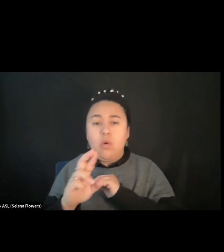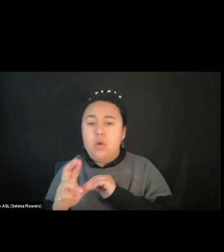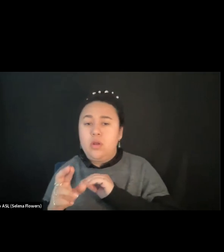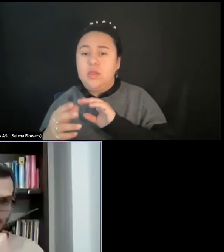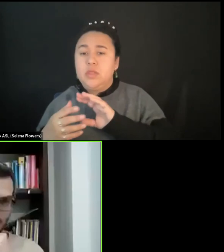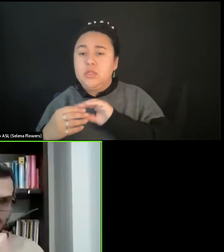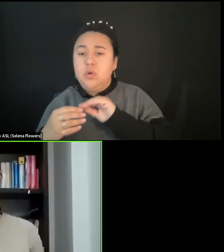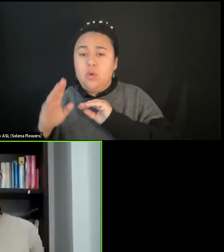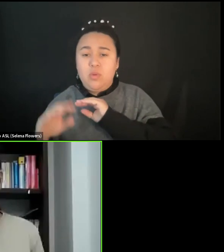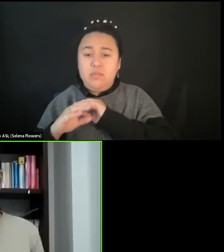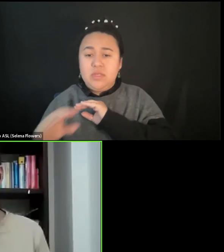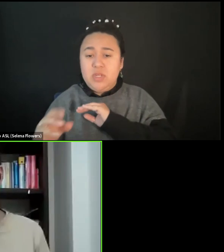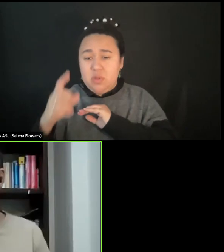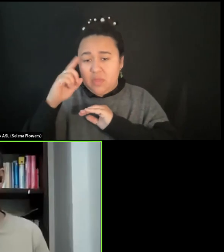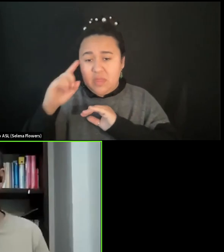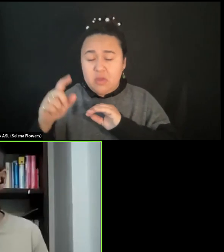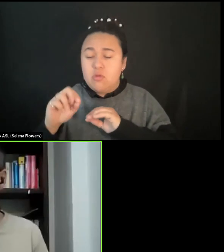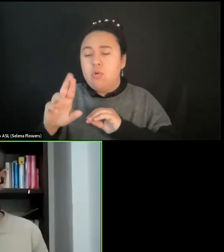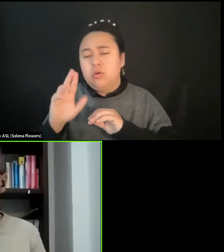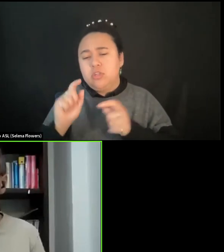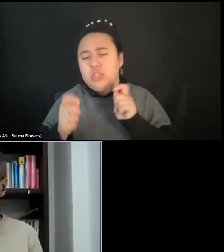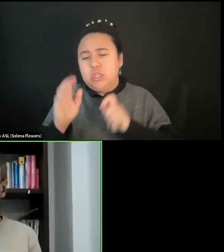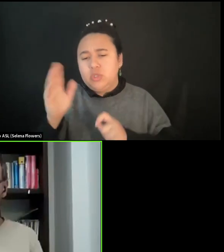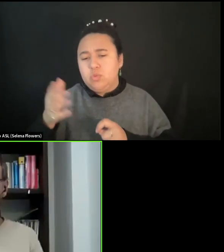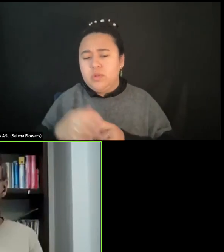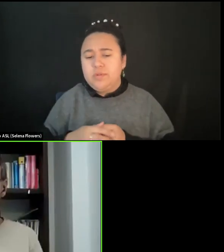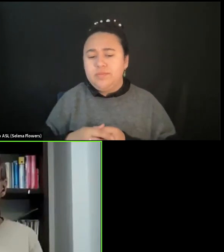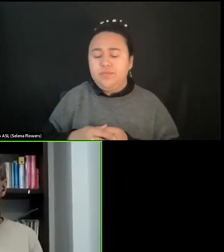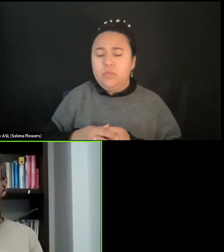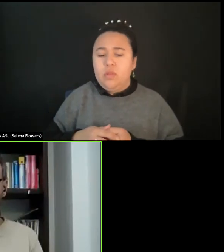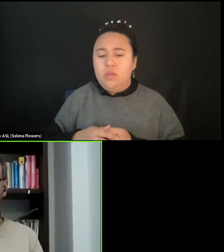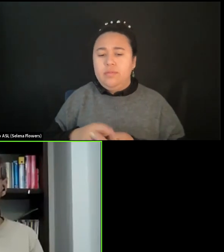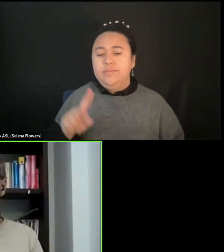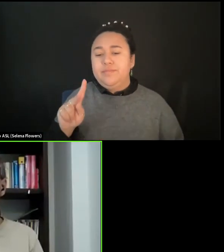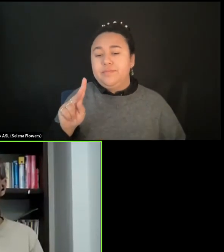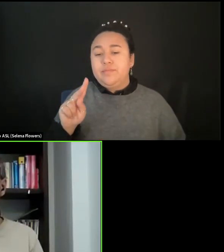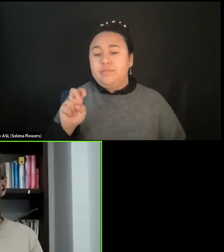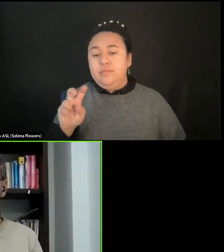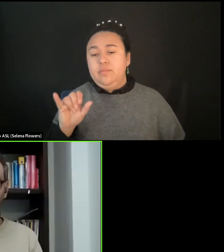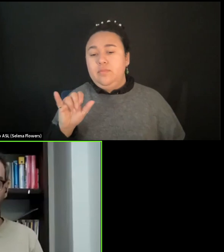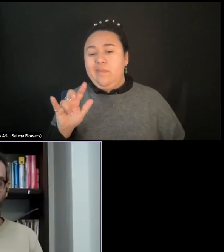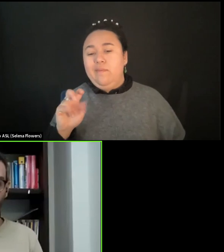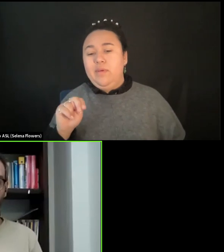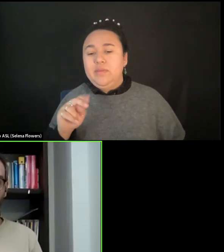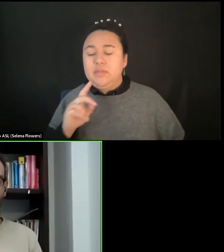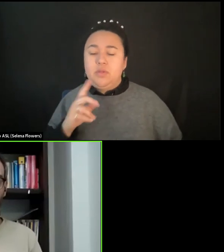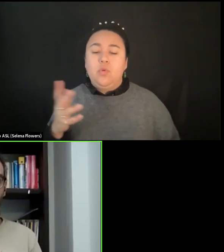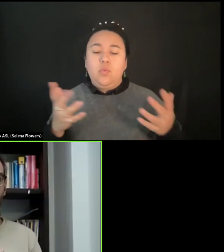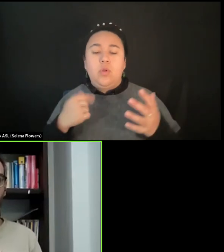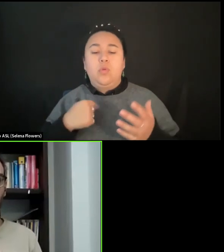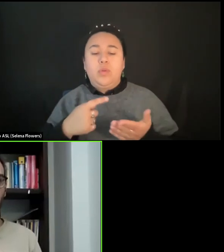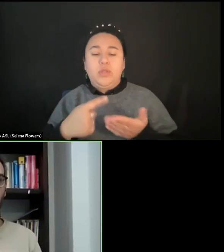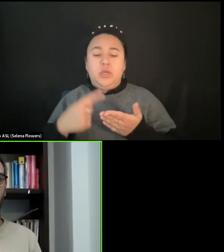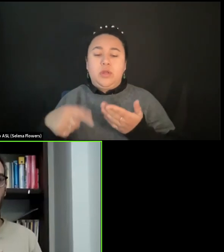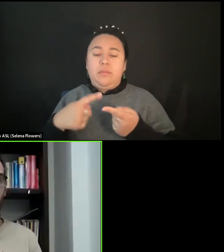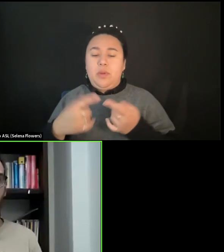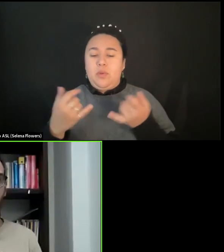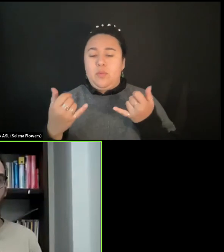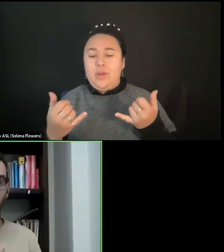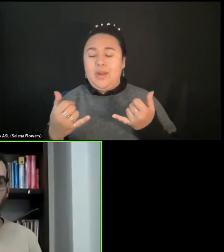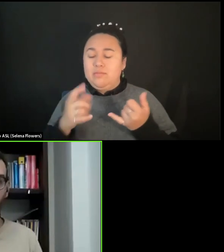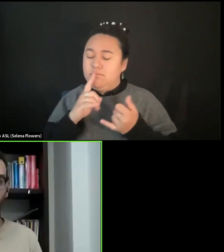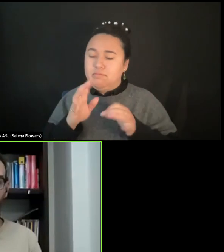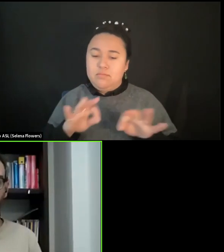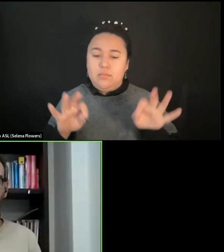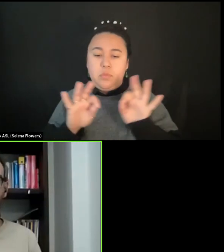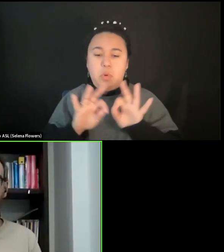Well, I think what, what we are talking about right now is very important, and it can be a